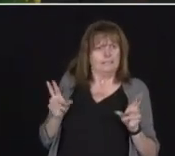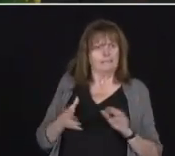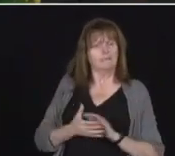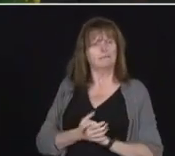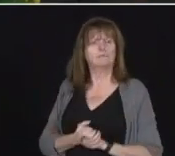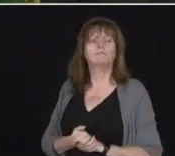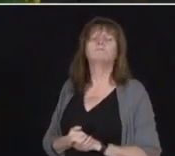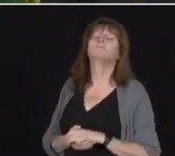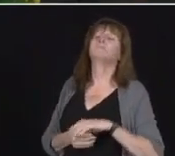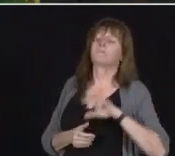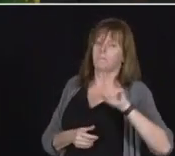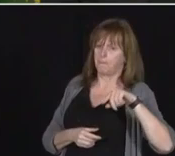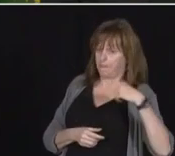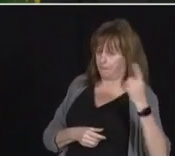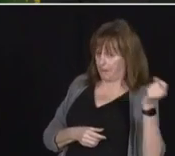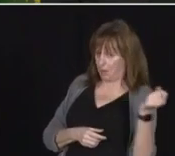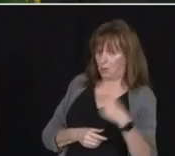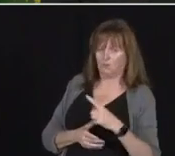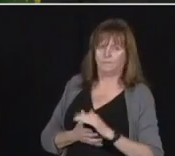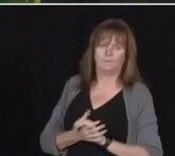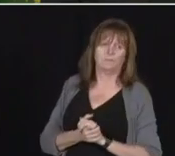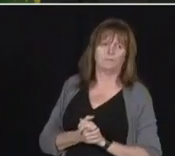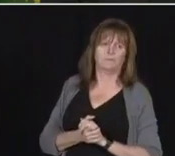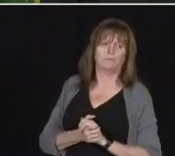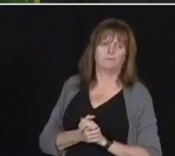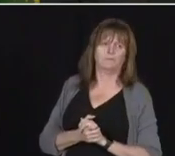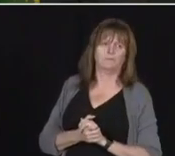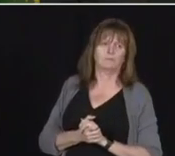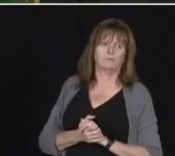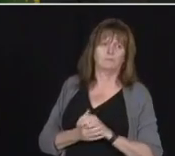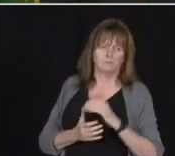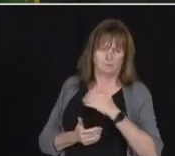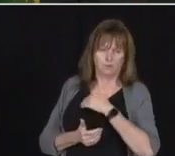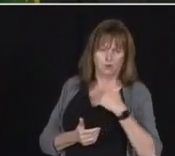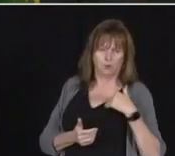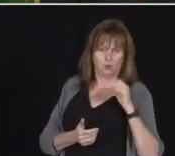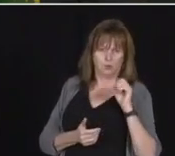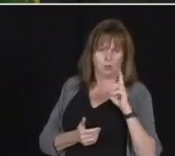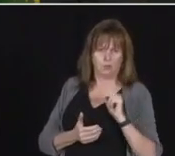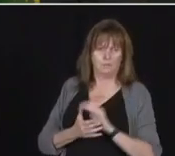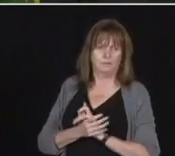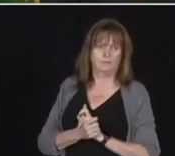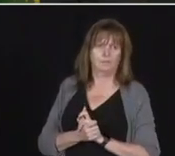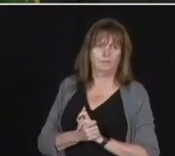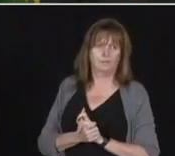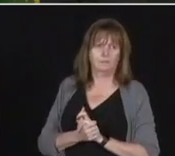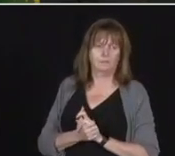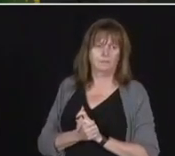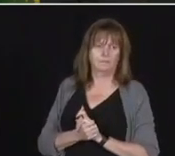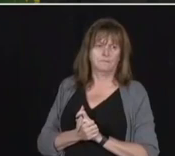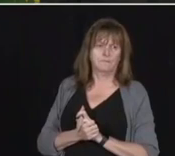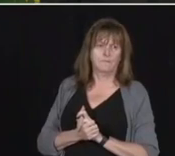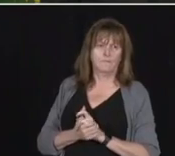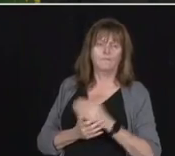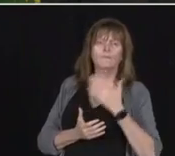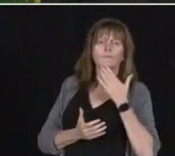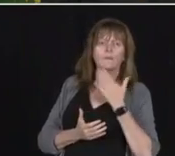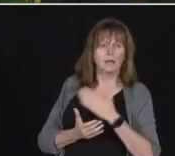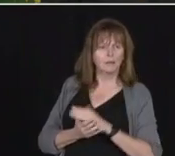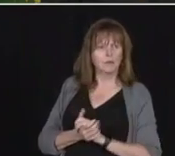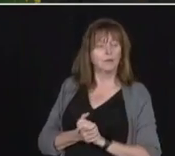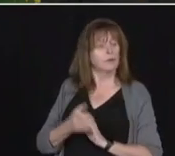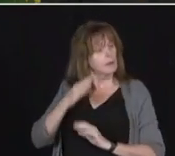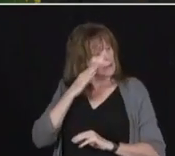question comes from Antonella Artuso from the Toronto Sun. Please go ahead. Thank you. Hello, Premier. Hi, Antonella. I